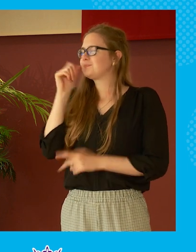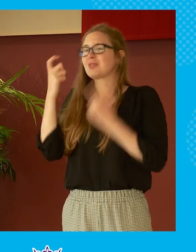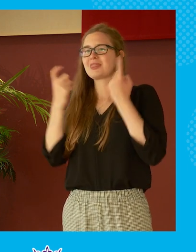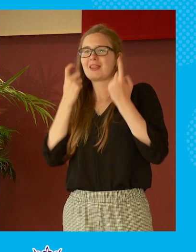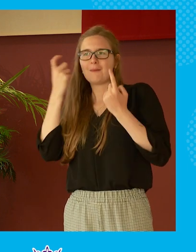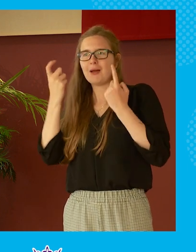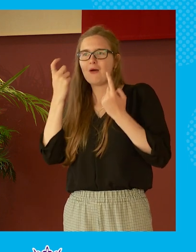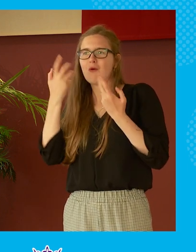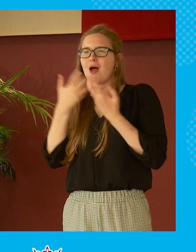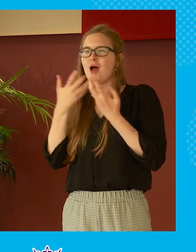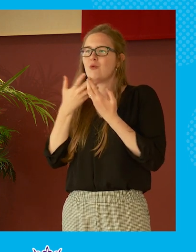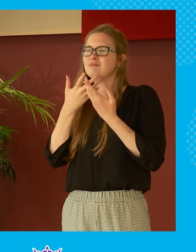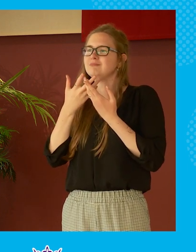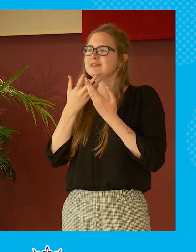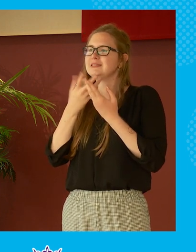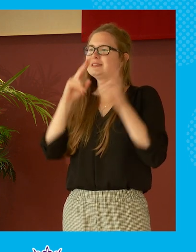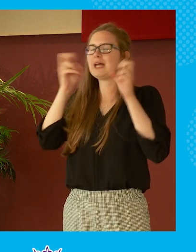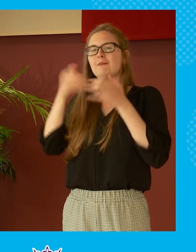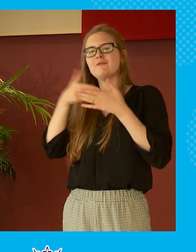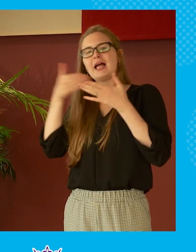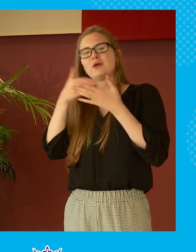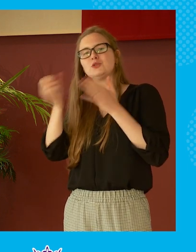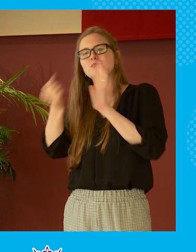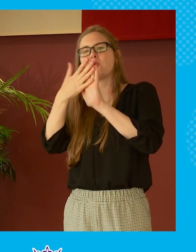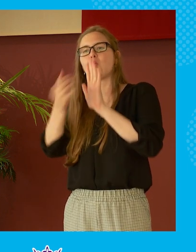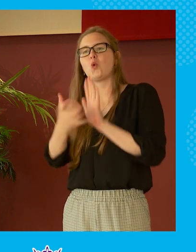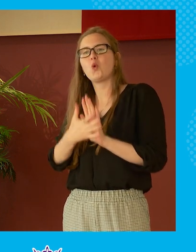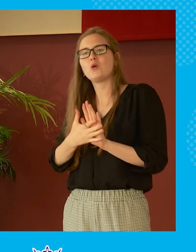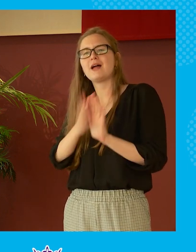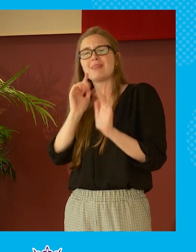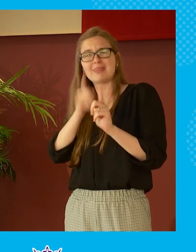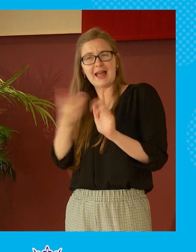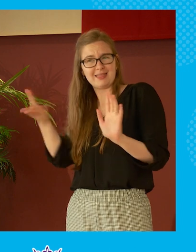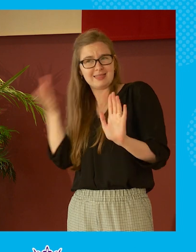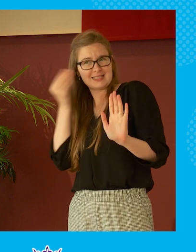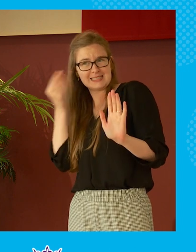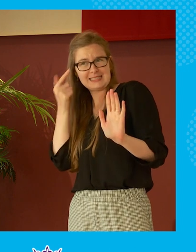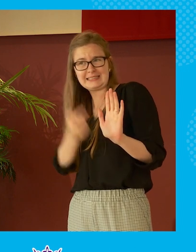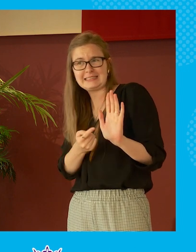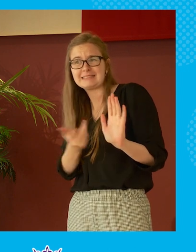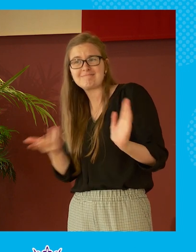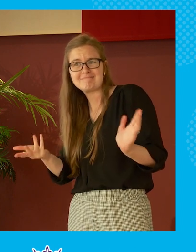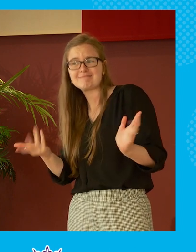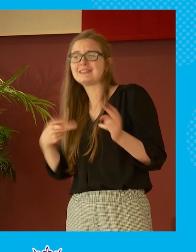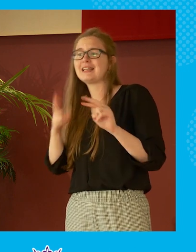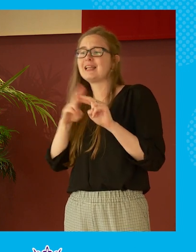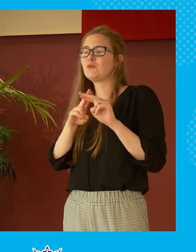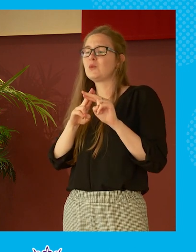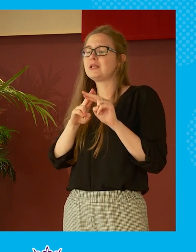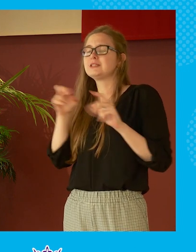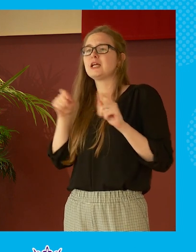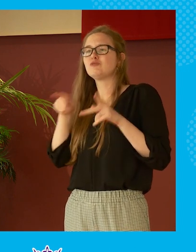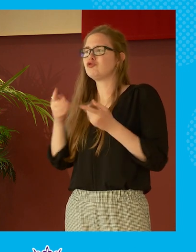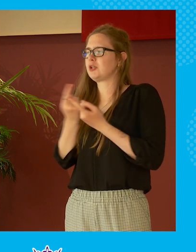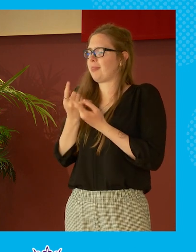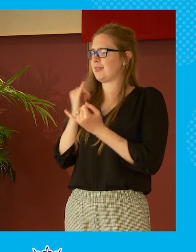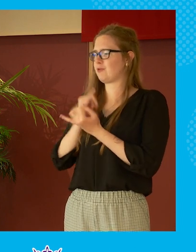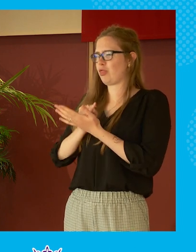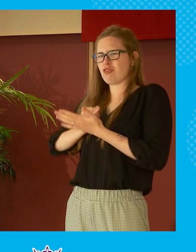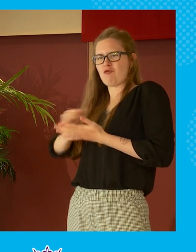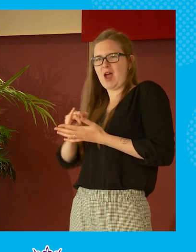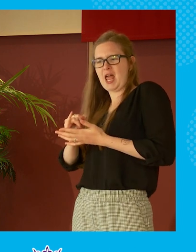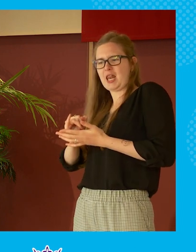think about that and the kind of language we see on there is that really listening and how are we if we if we approach it as a threat and an